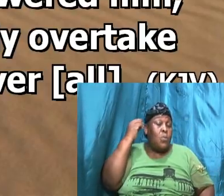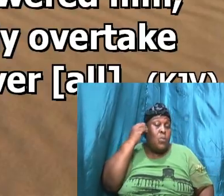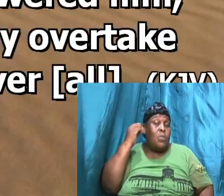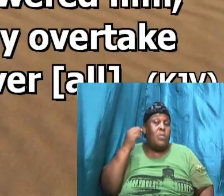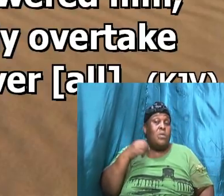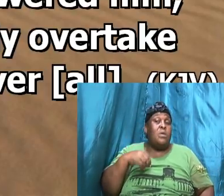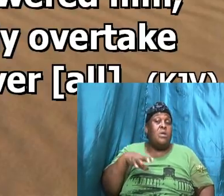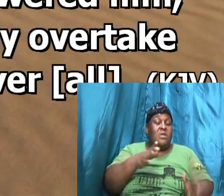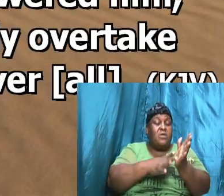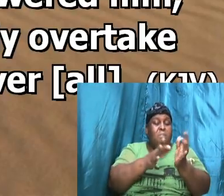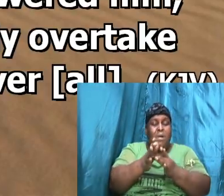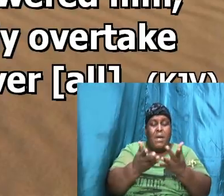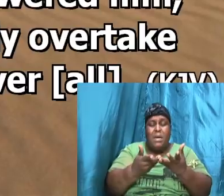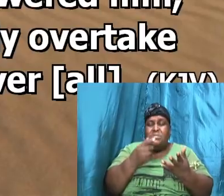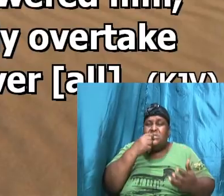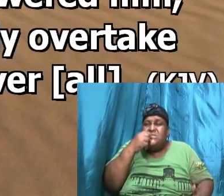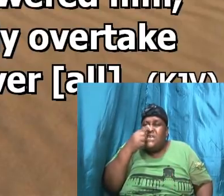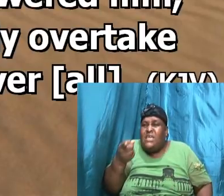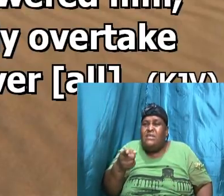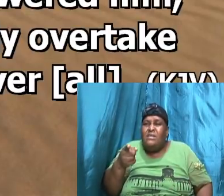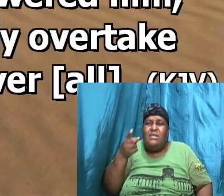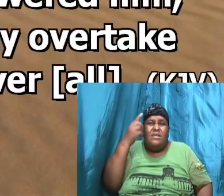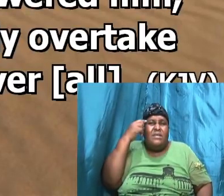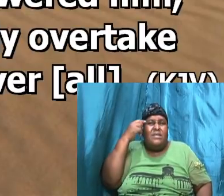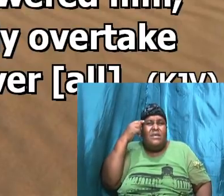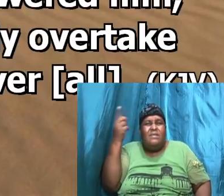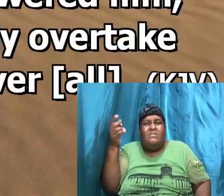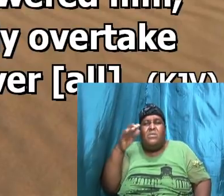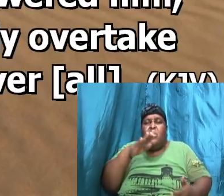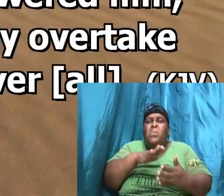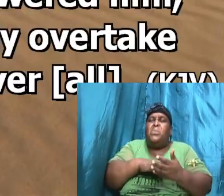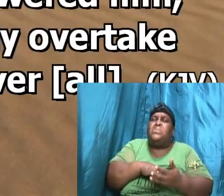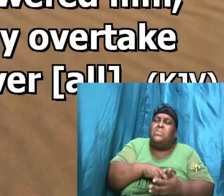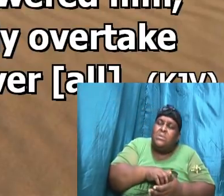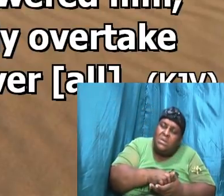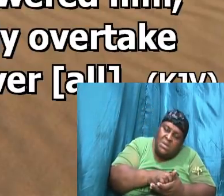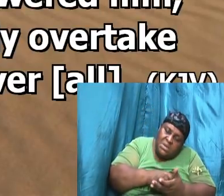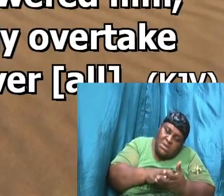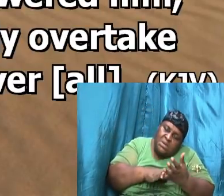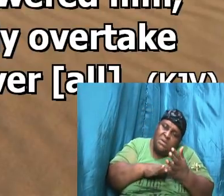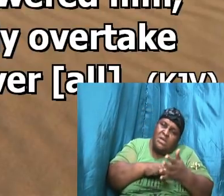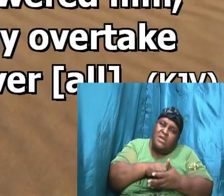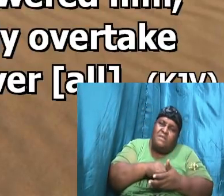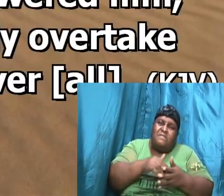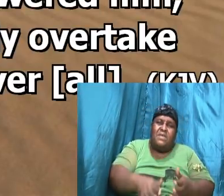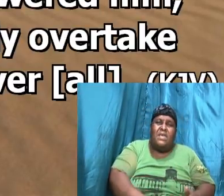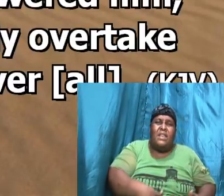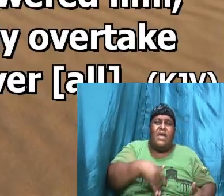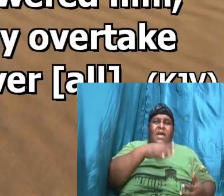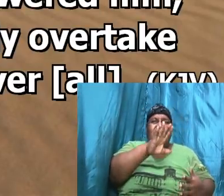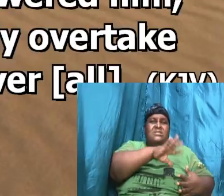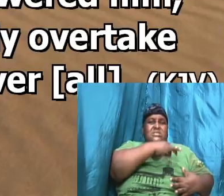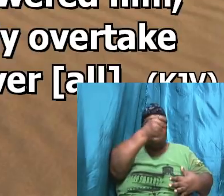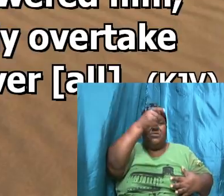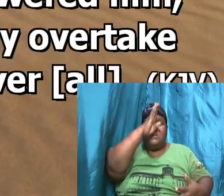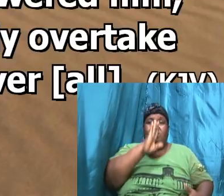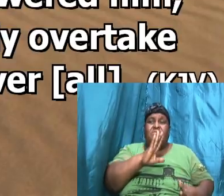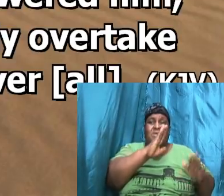the Bible said that David was weak felt like his spirit left him